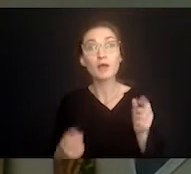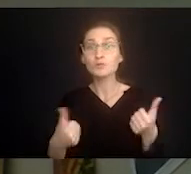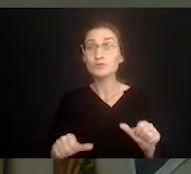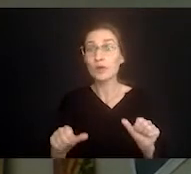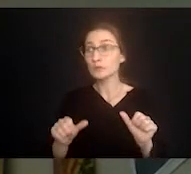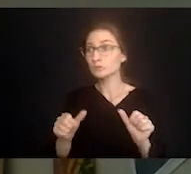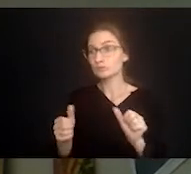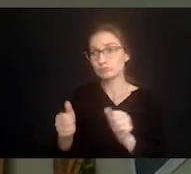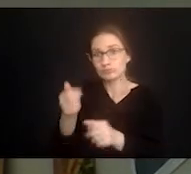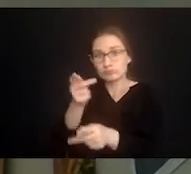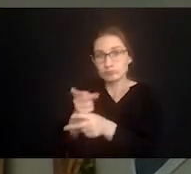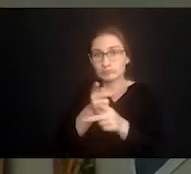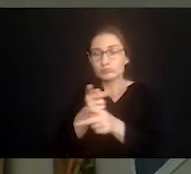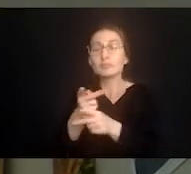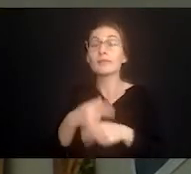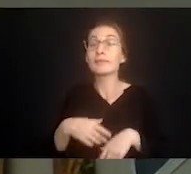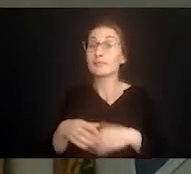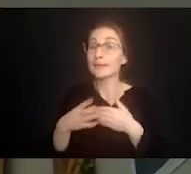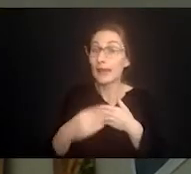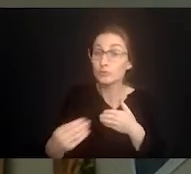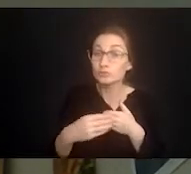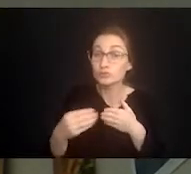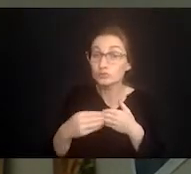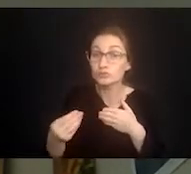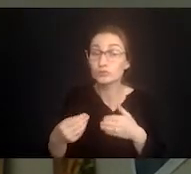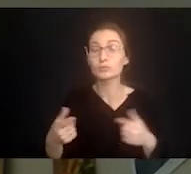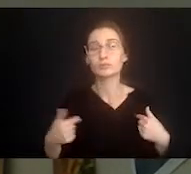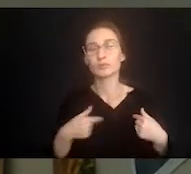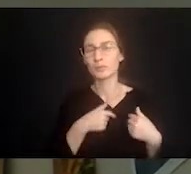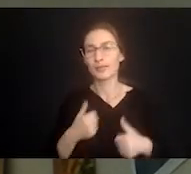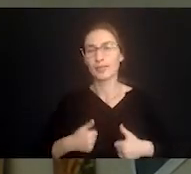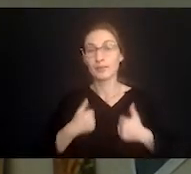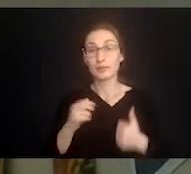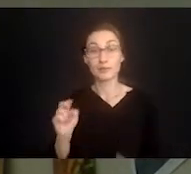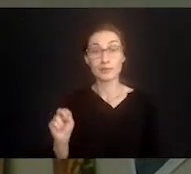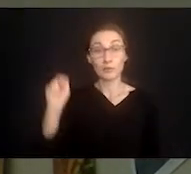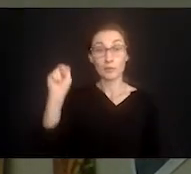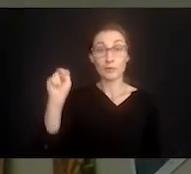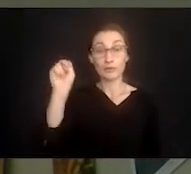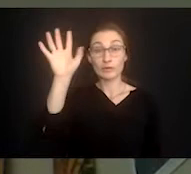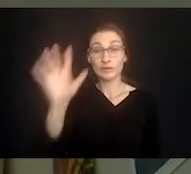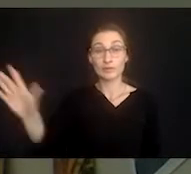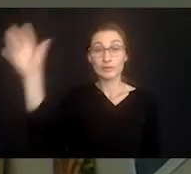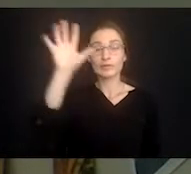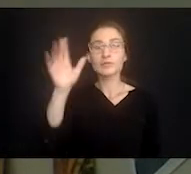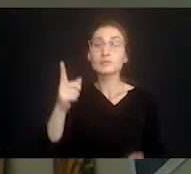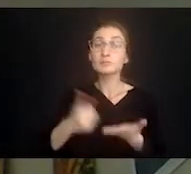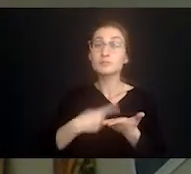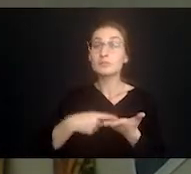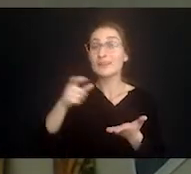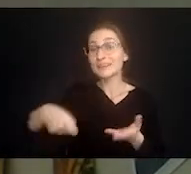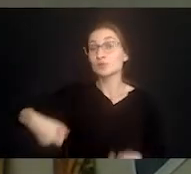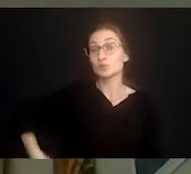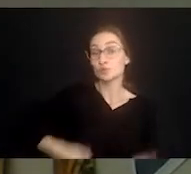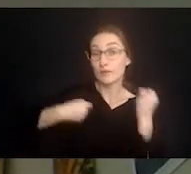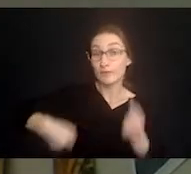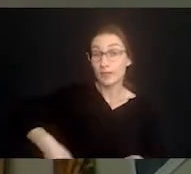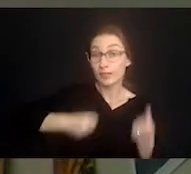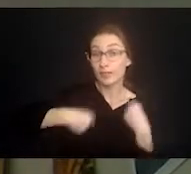of some cash on hand. We lived up north then and so sometimes we needed it for somebody to shovel our driveway.